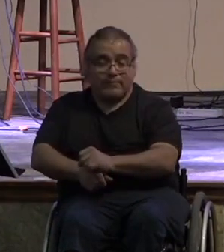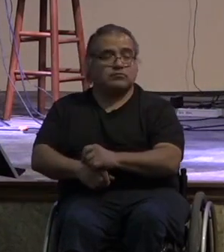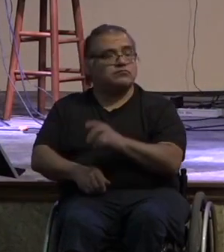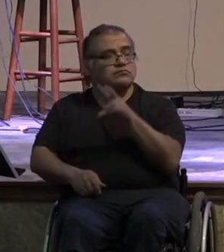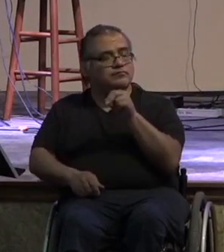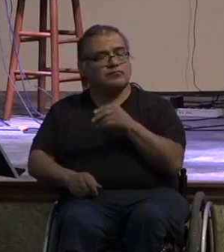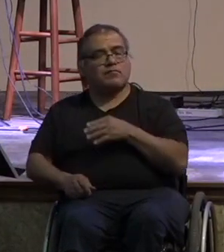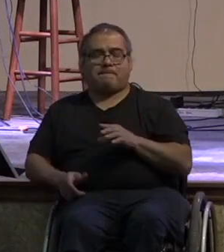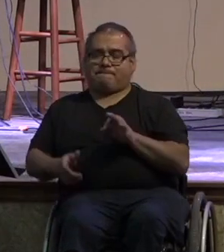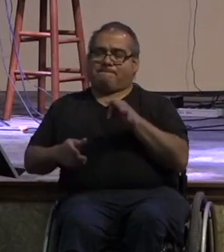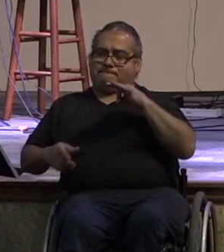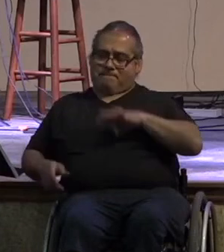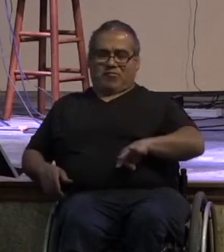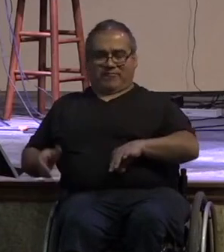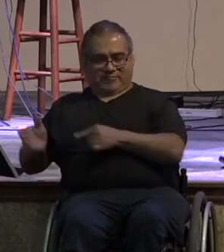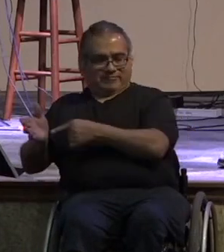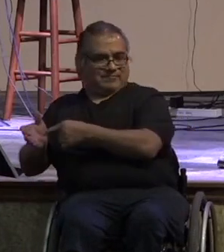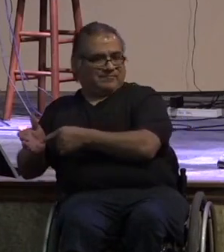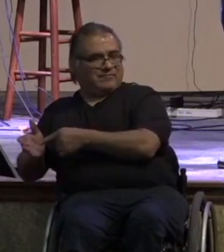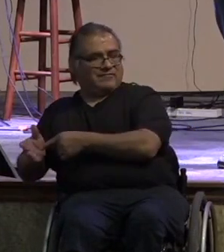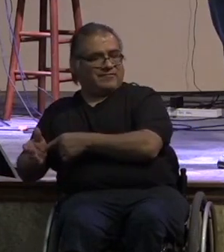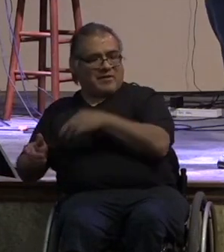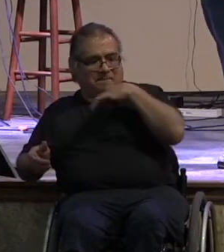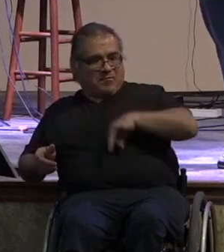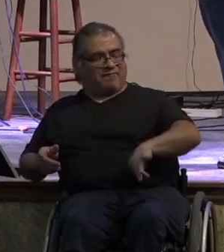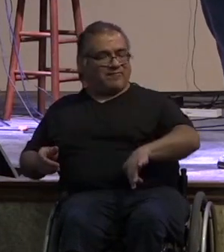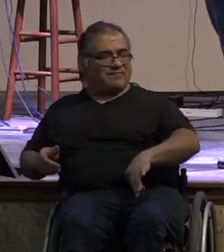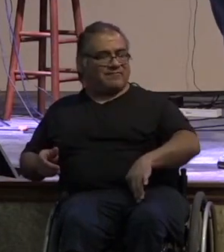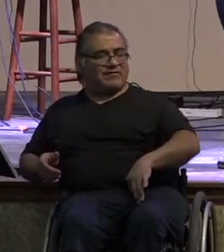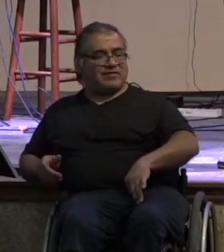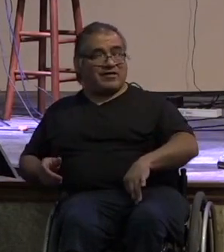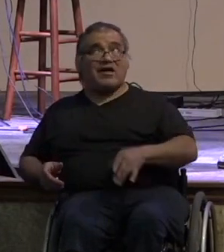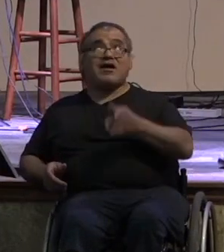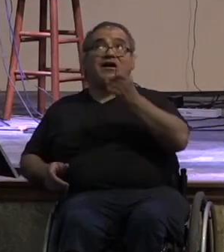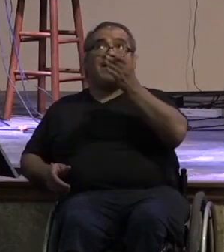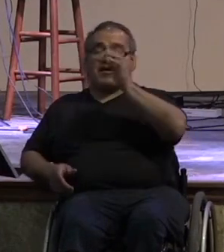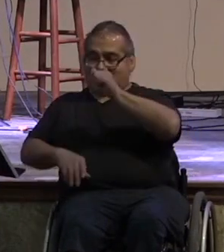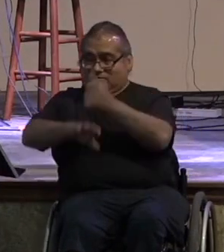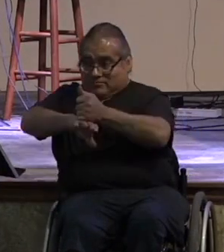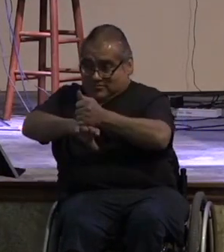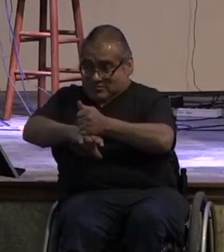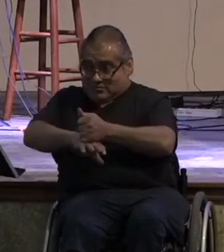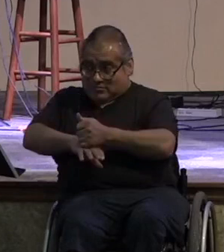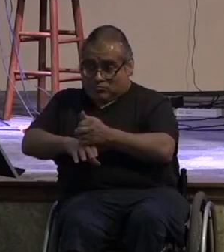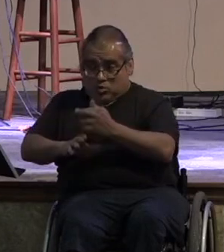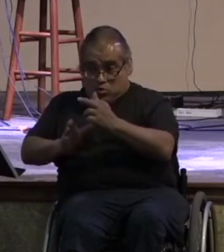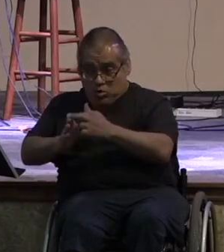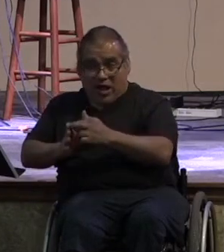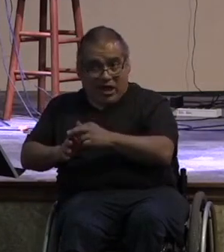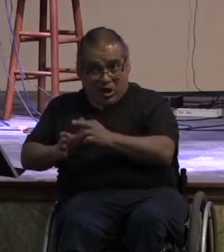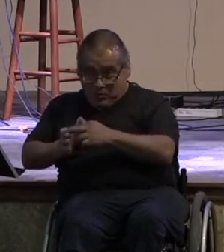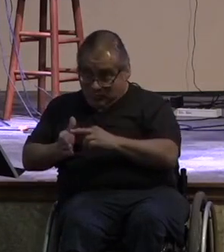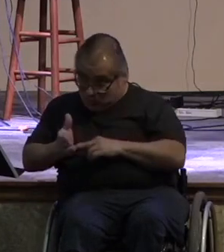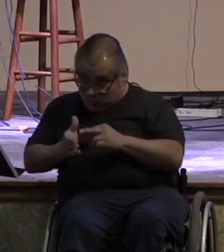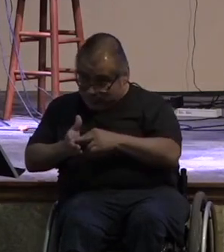this is really the the converted heart living out god given principles and it looks a lot like rules but that's not what it is we don't